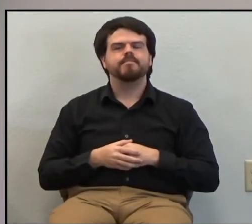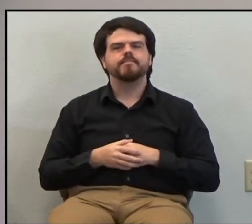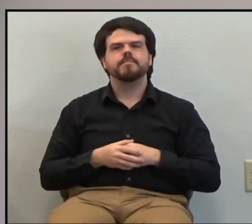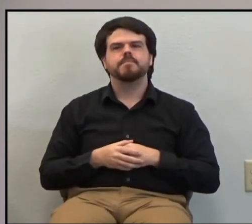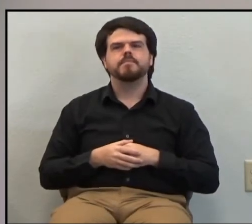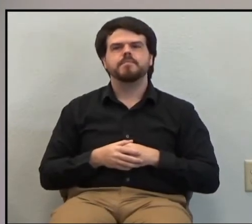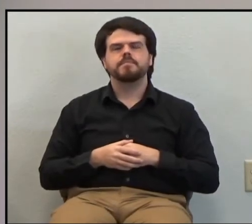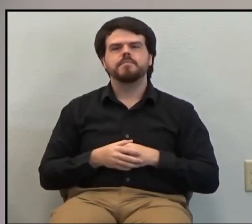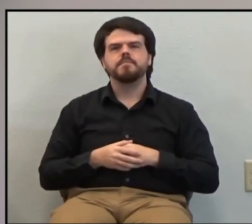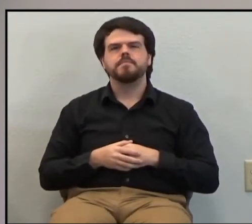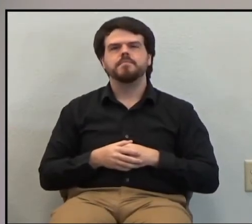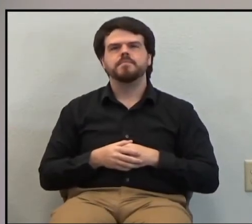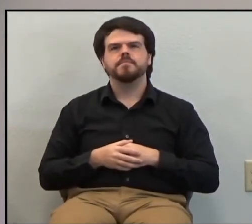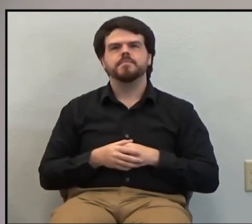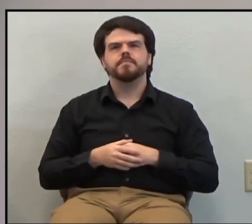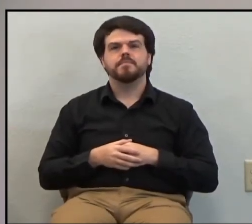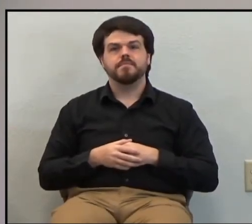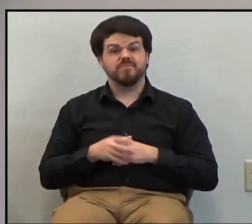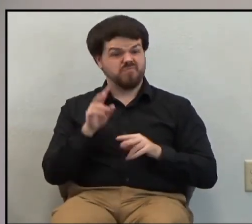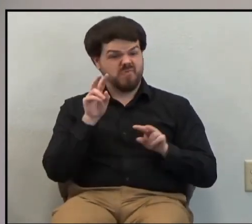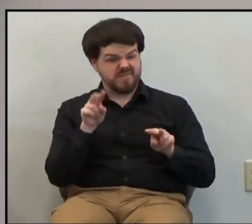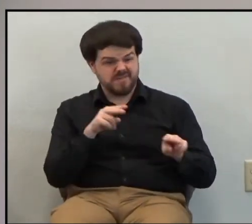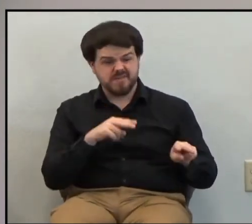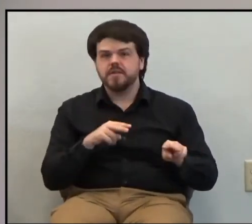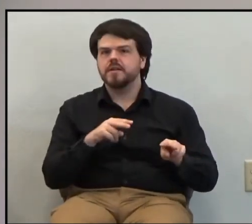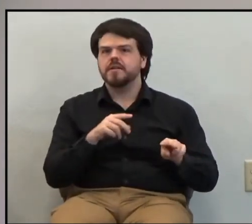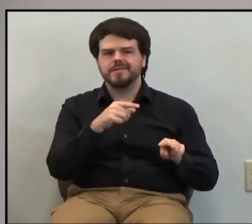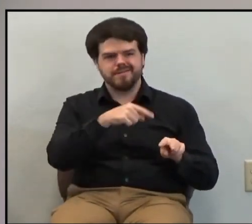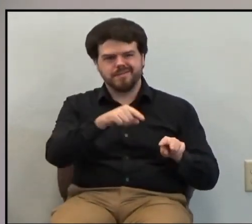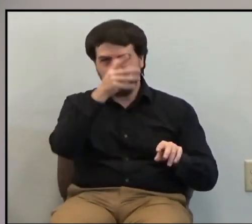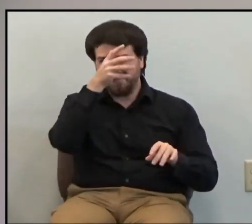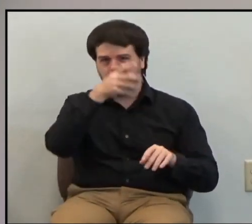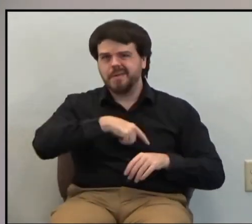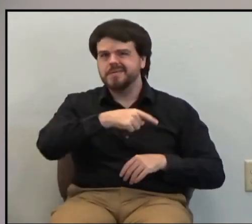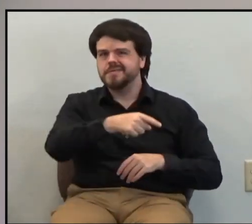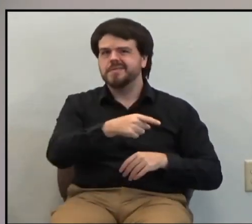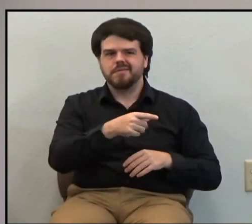But just looking at men, he had no assurance.